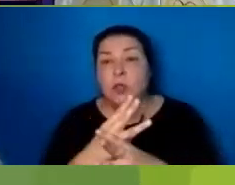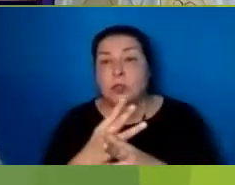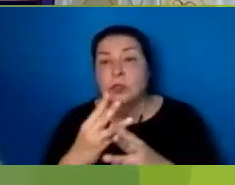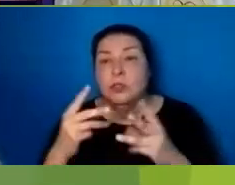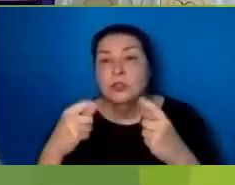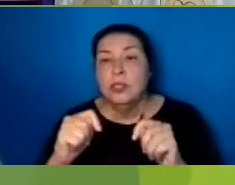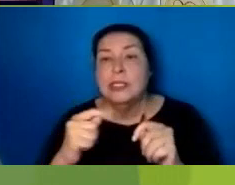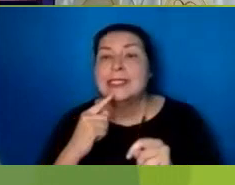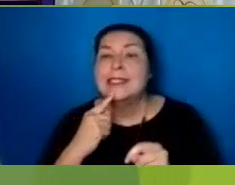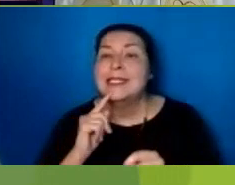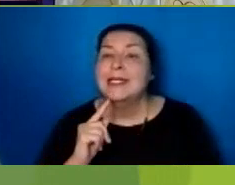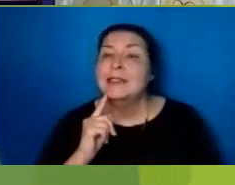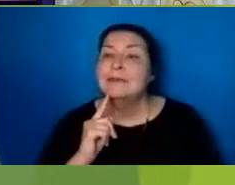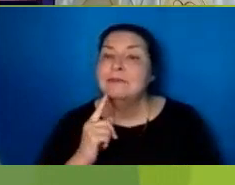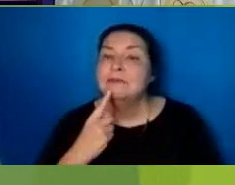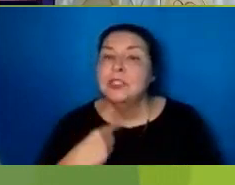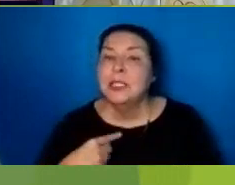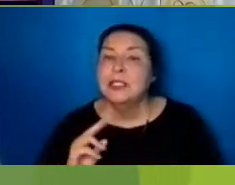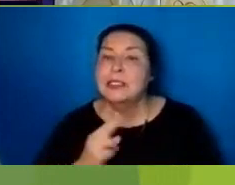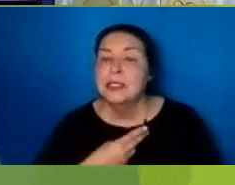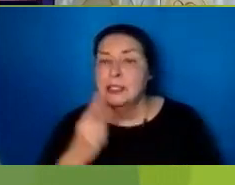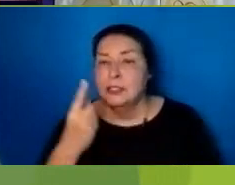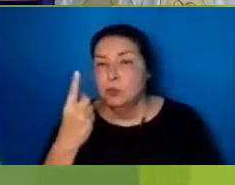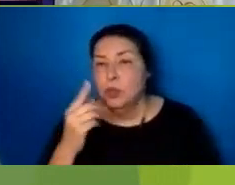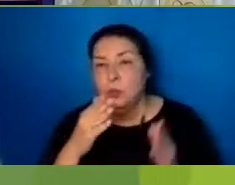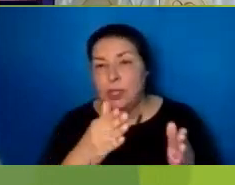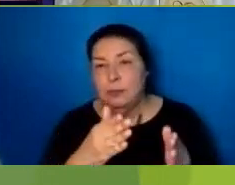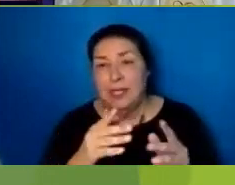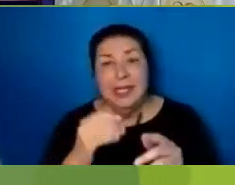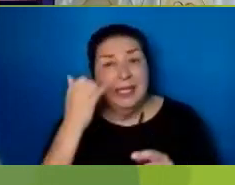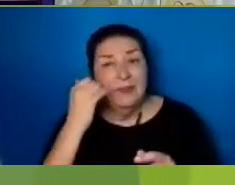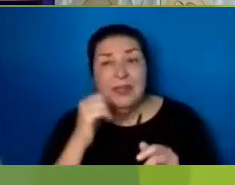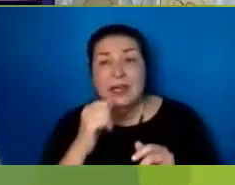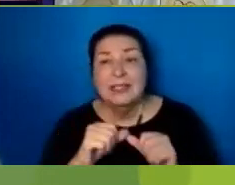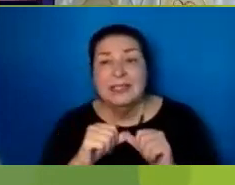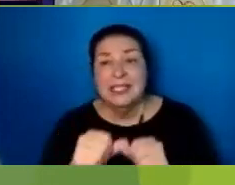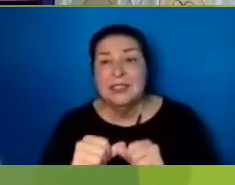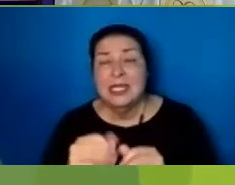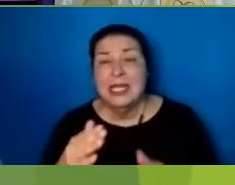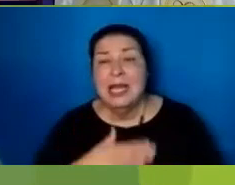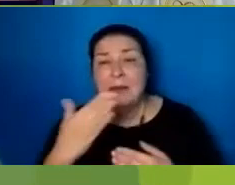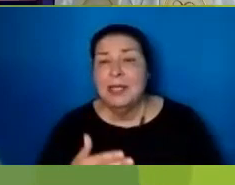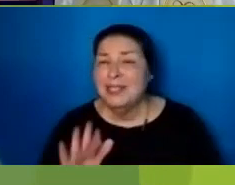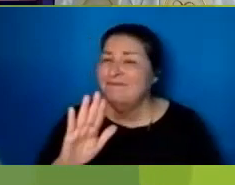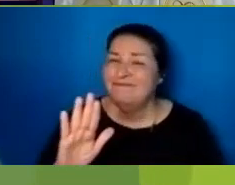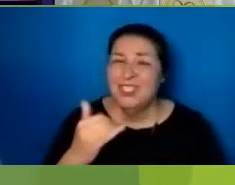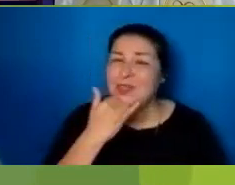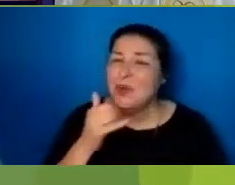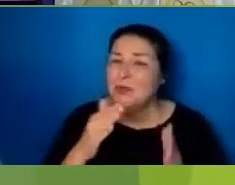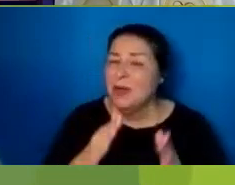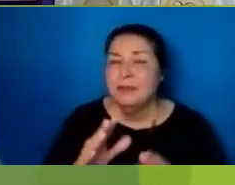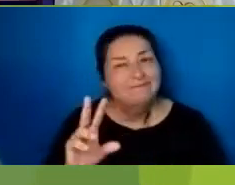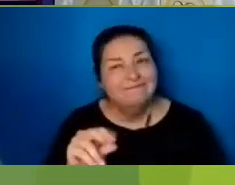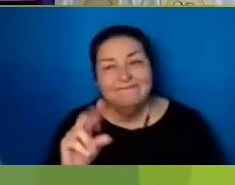If you Are not Constantly Happy Then you Are on The wrong Path And we Do all Kinds Of things To